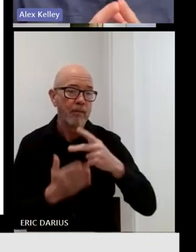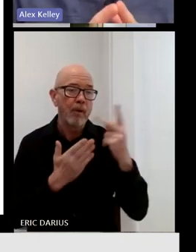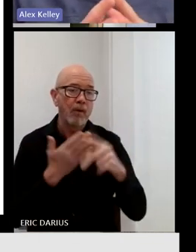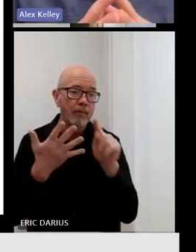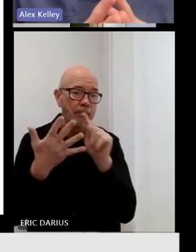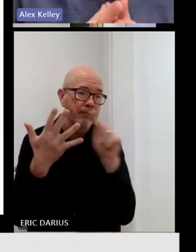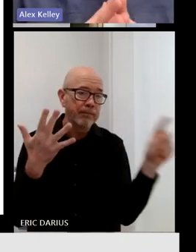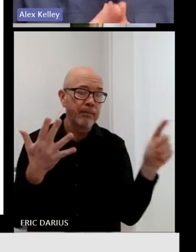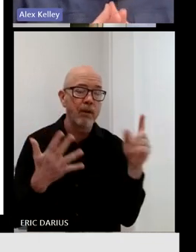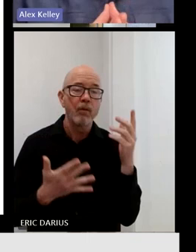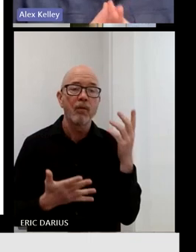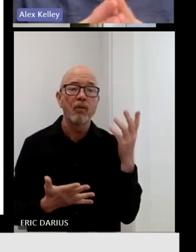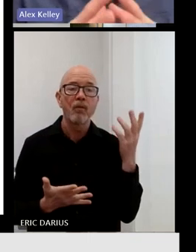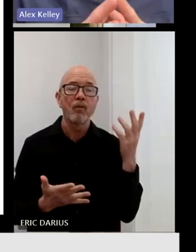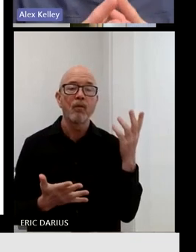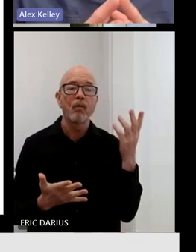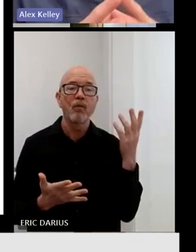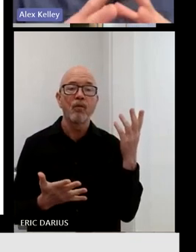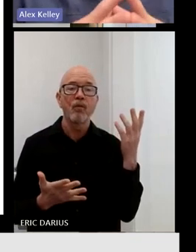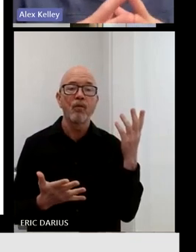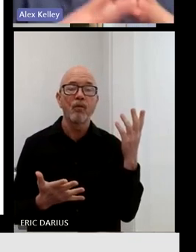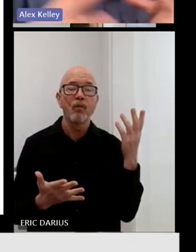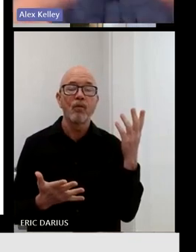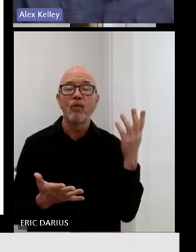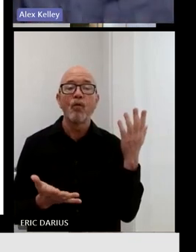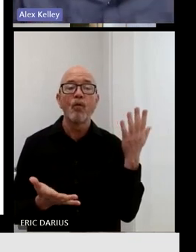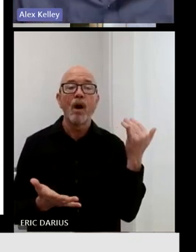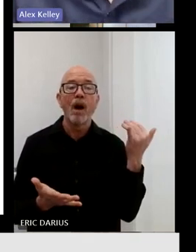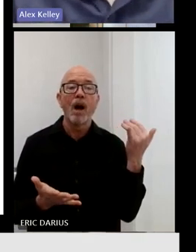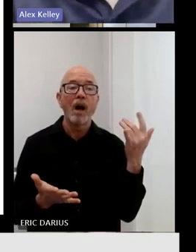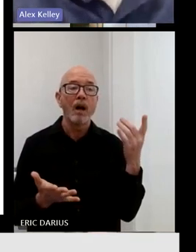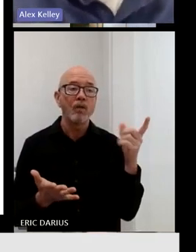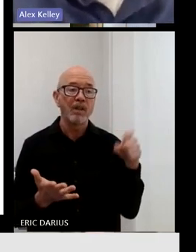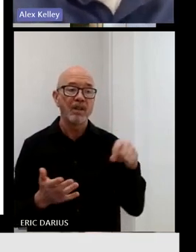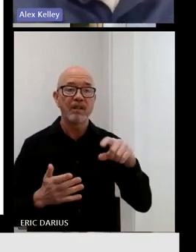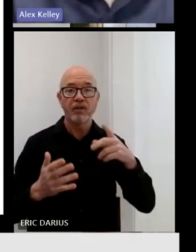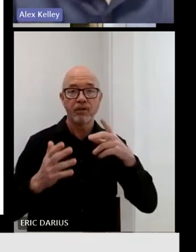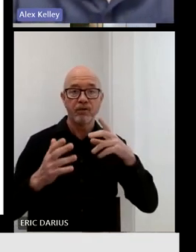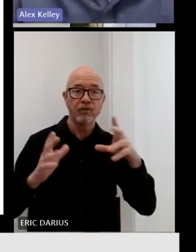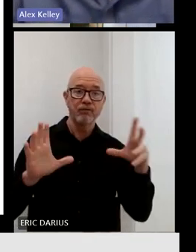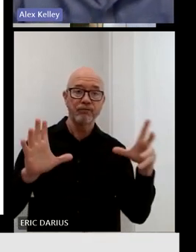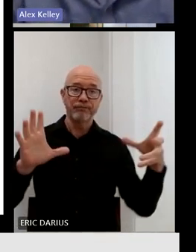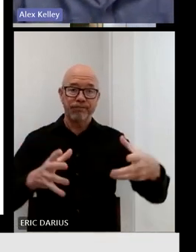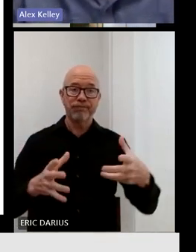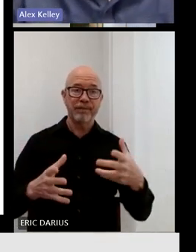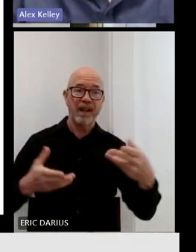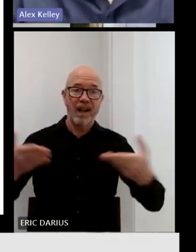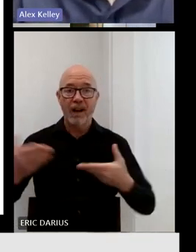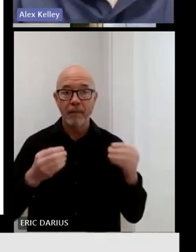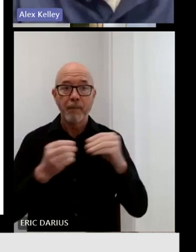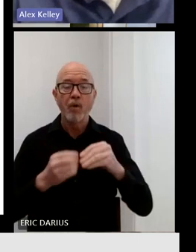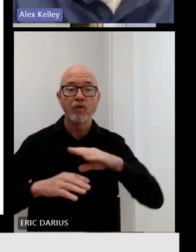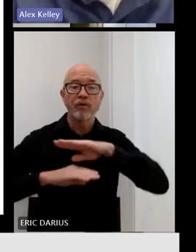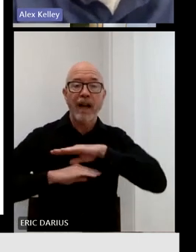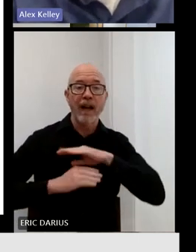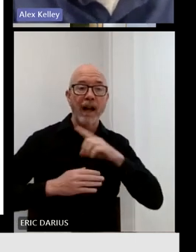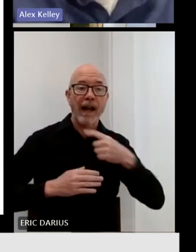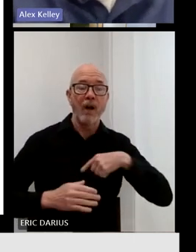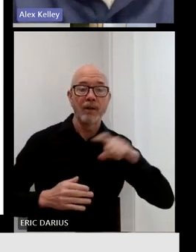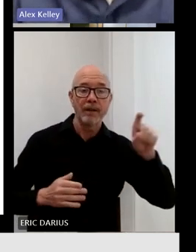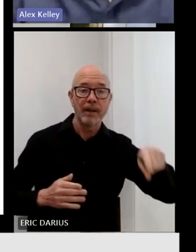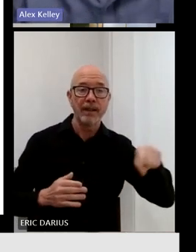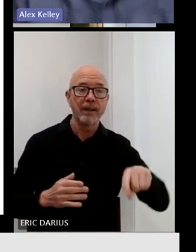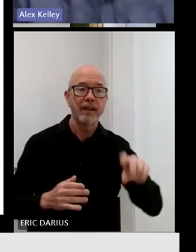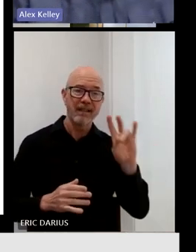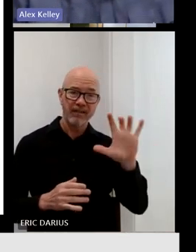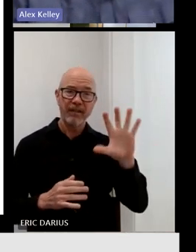size of workforce that we need. And so, as I mentioned, 750 jobs across